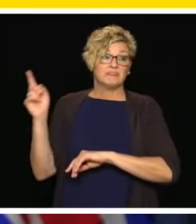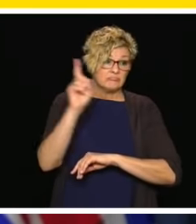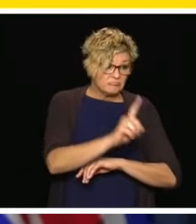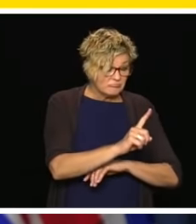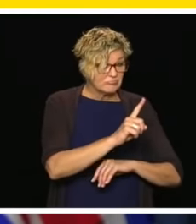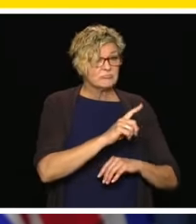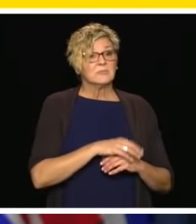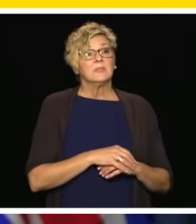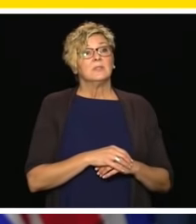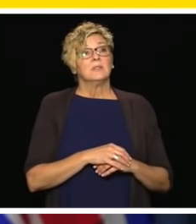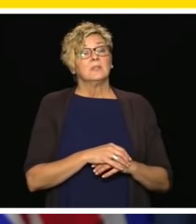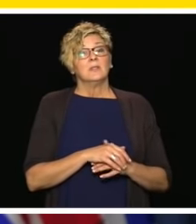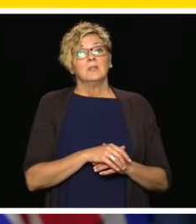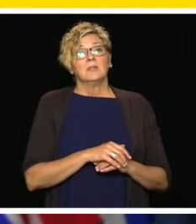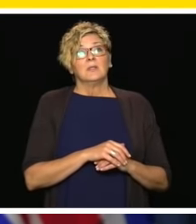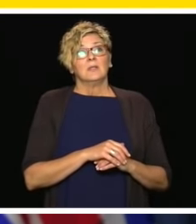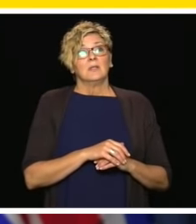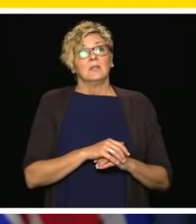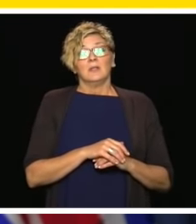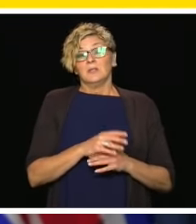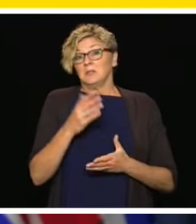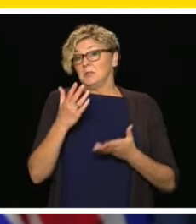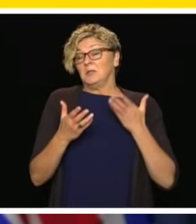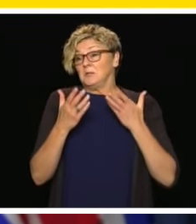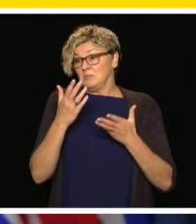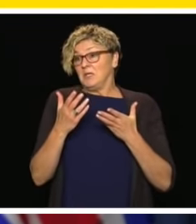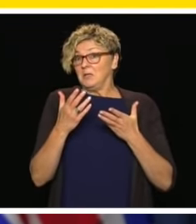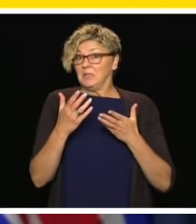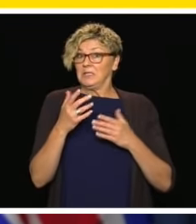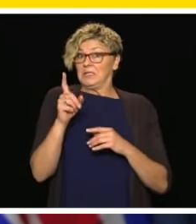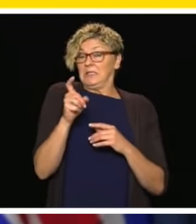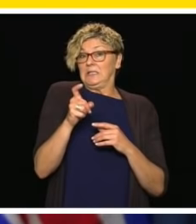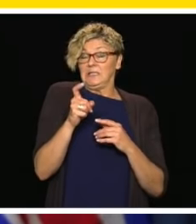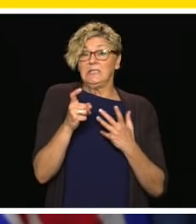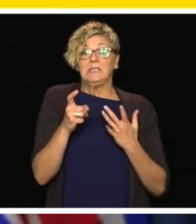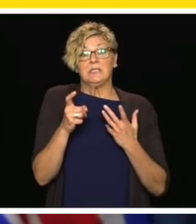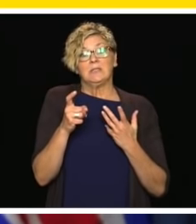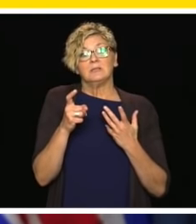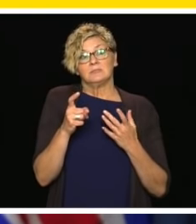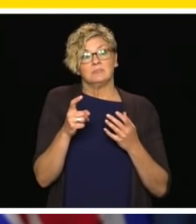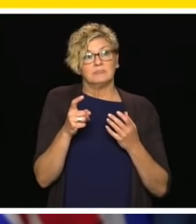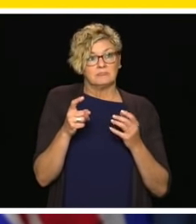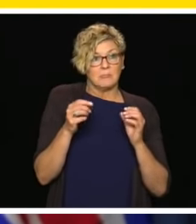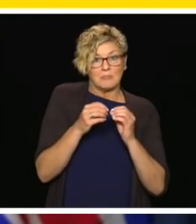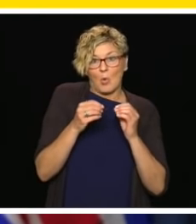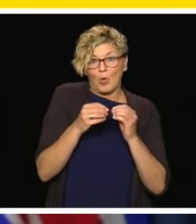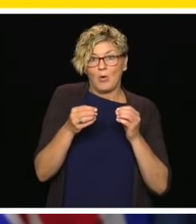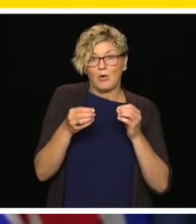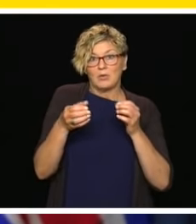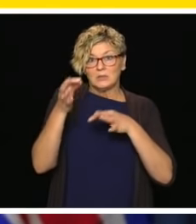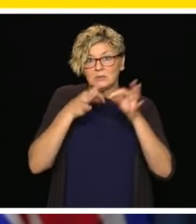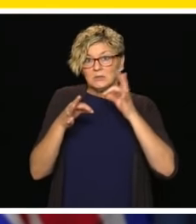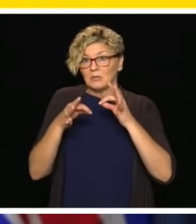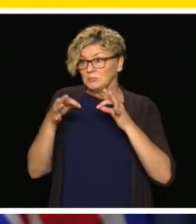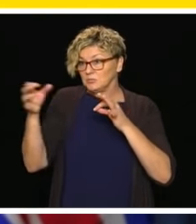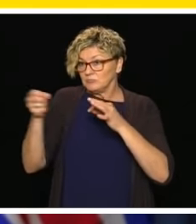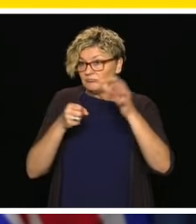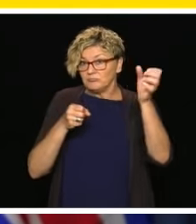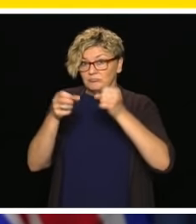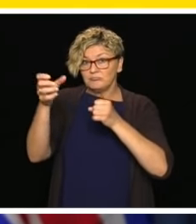fill some of the gaps you suggest, you know, might need filling going forward with the partial return